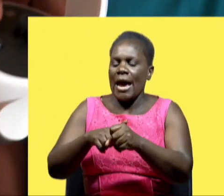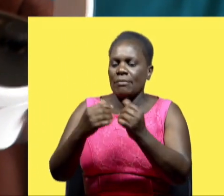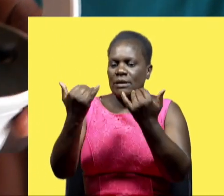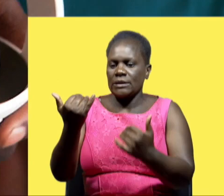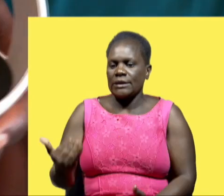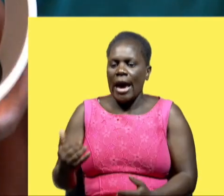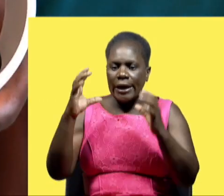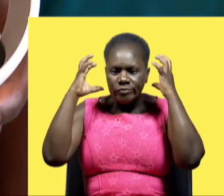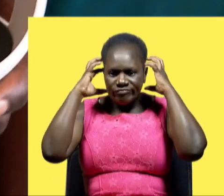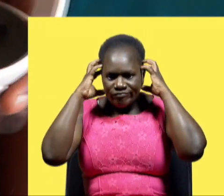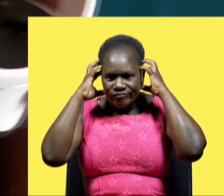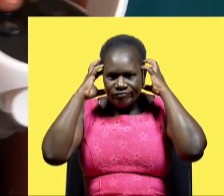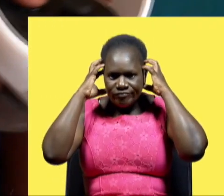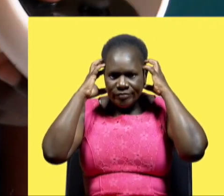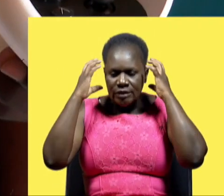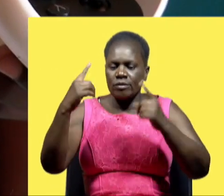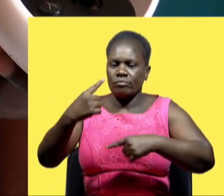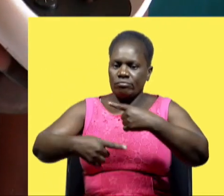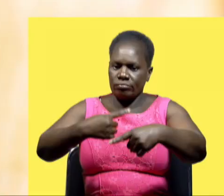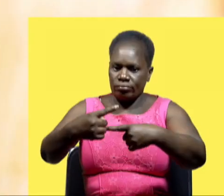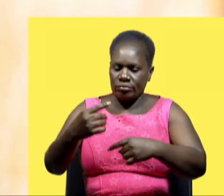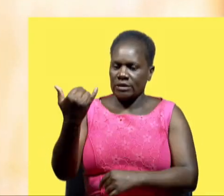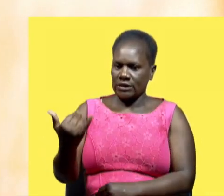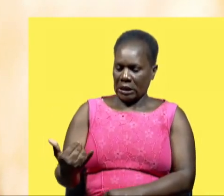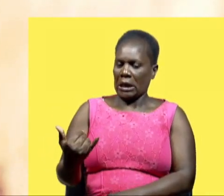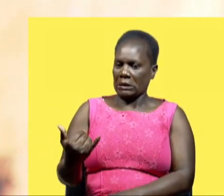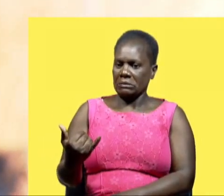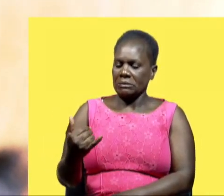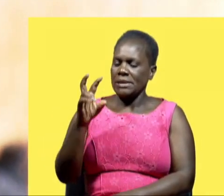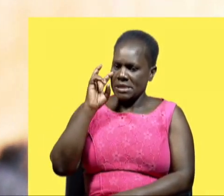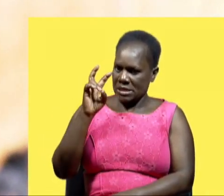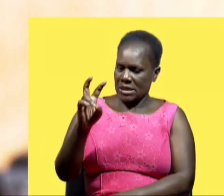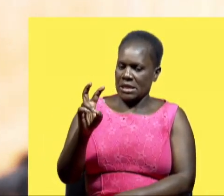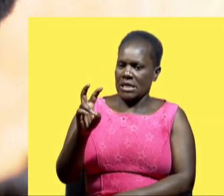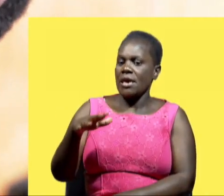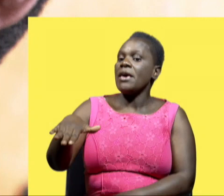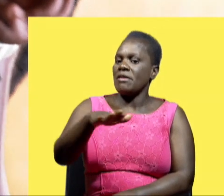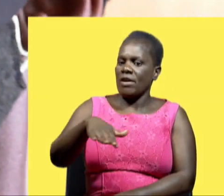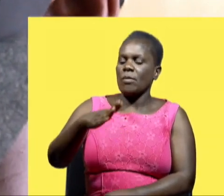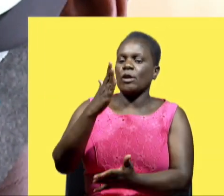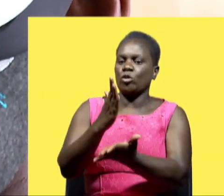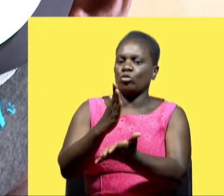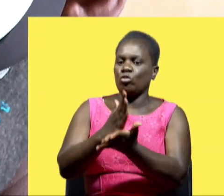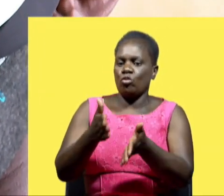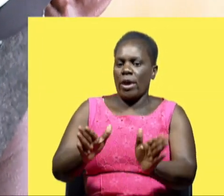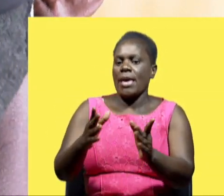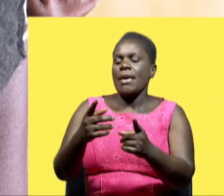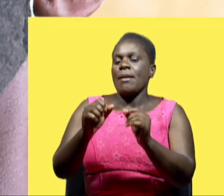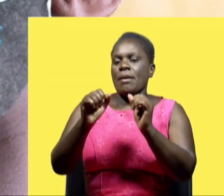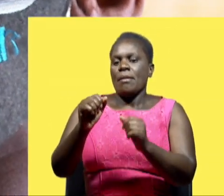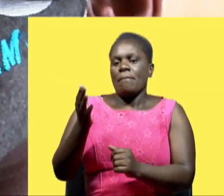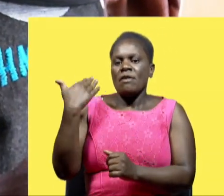wears this headset and it keeps rolling the child will get immersed into that environment otherwise you would have missed